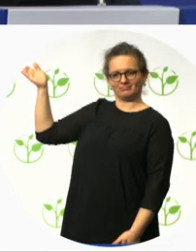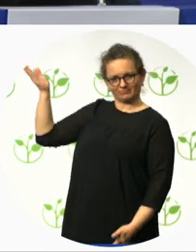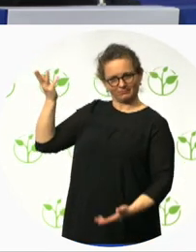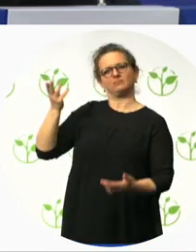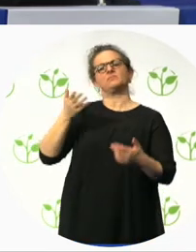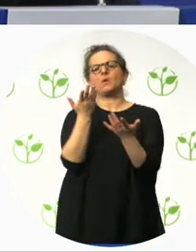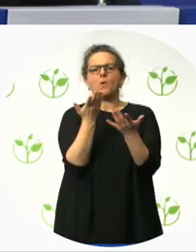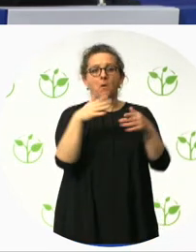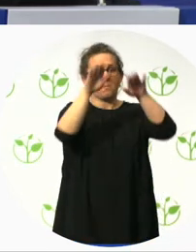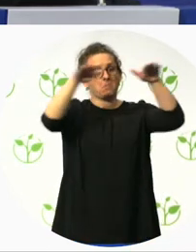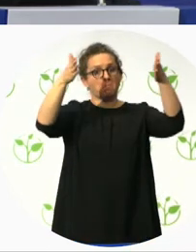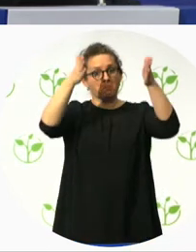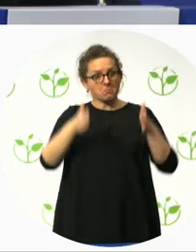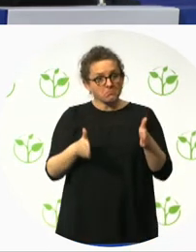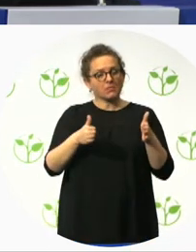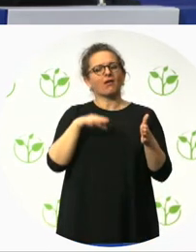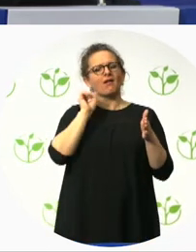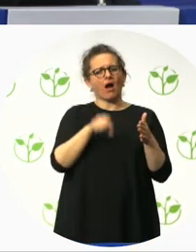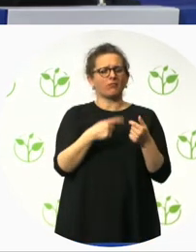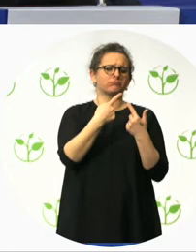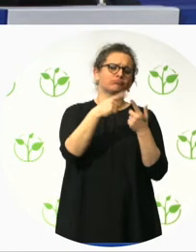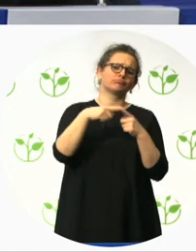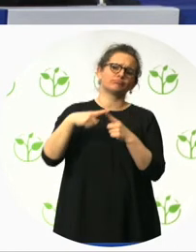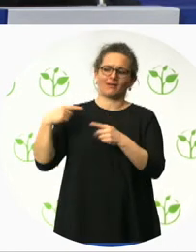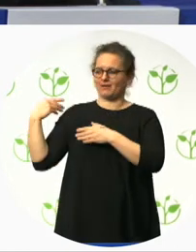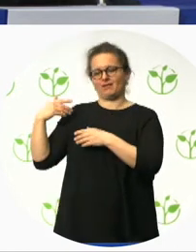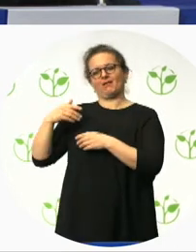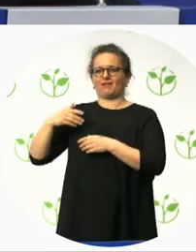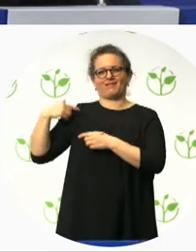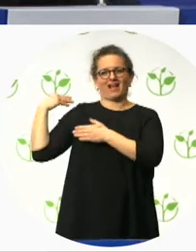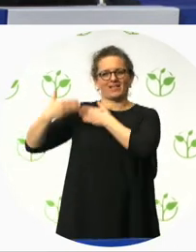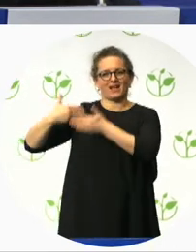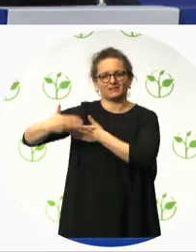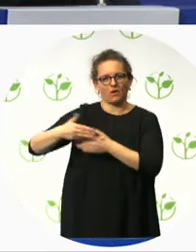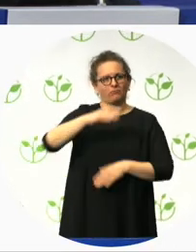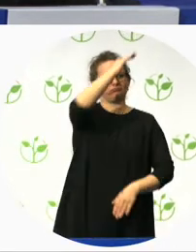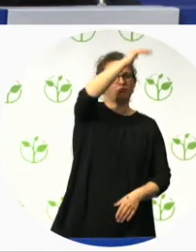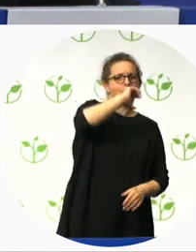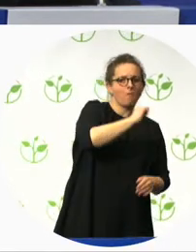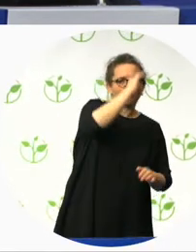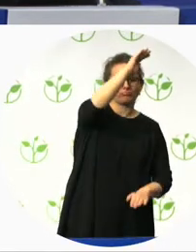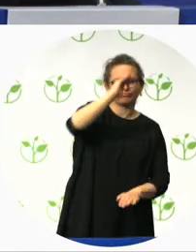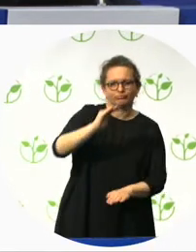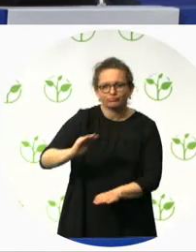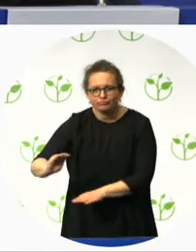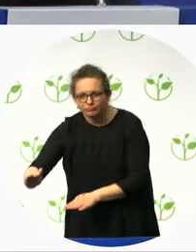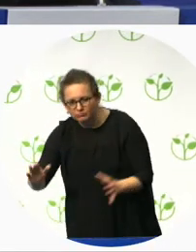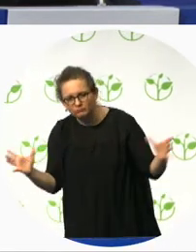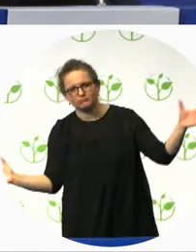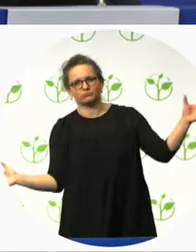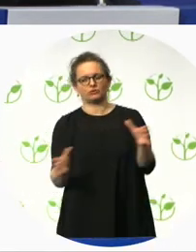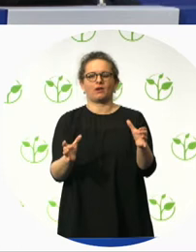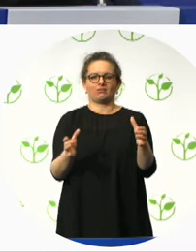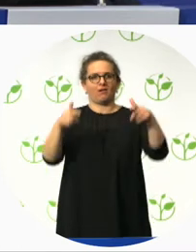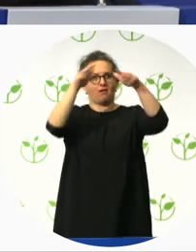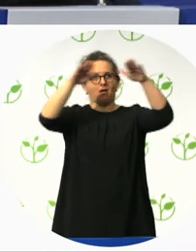to both the, the, the demographic. The, the multicultural demographic around the park. Where you have a lot of intergenerational living. Many generations living